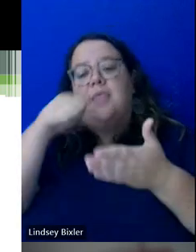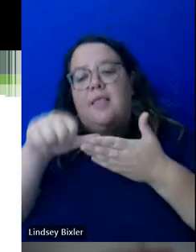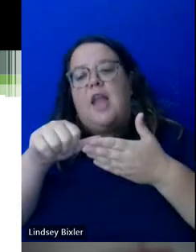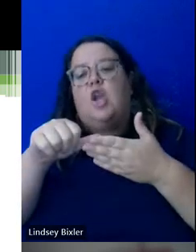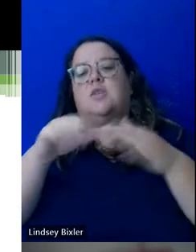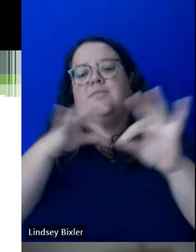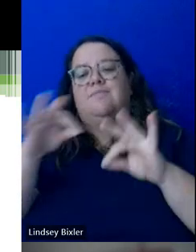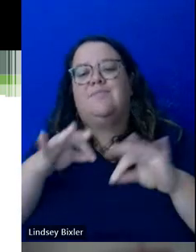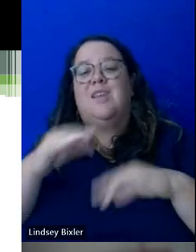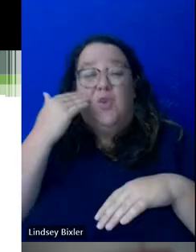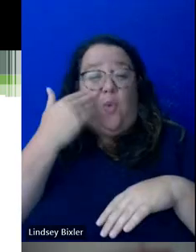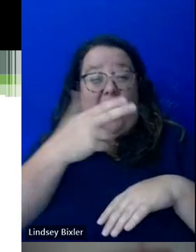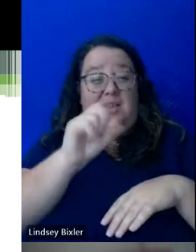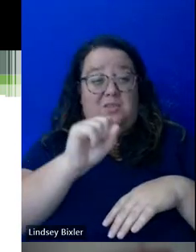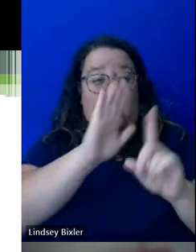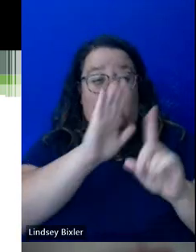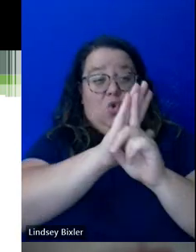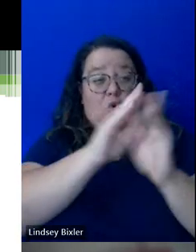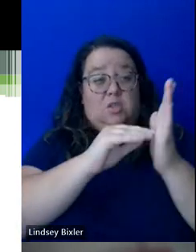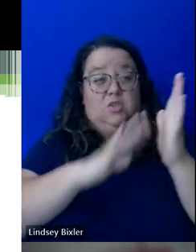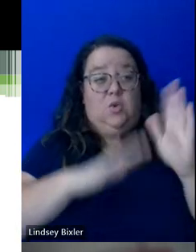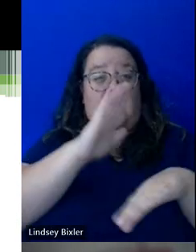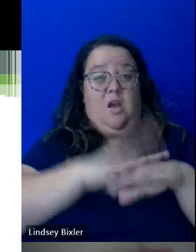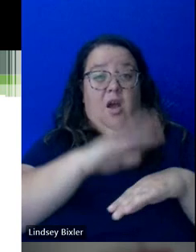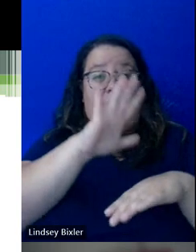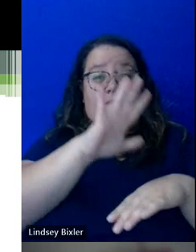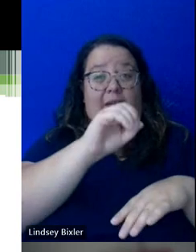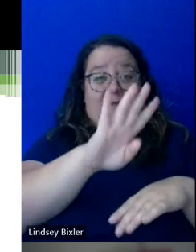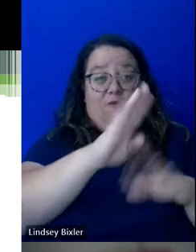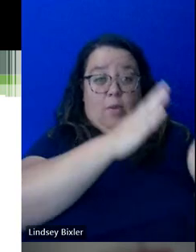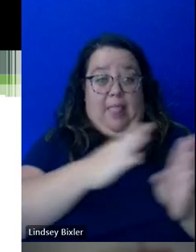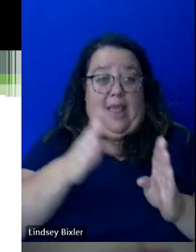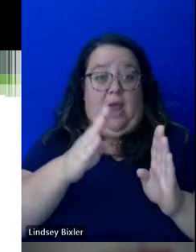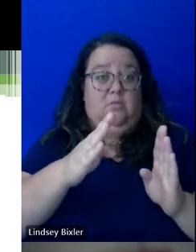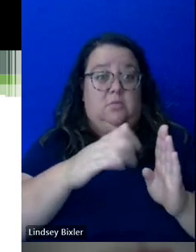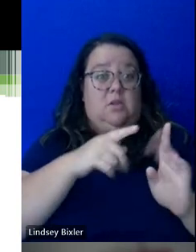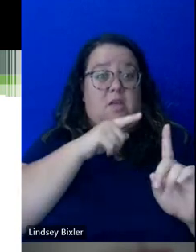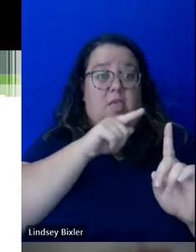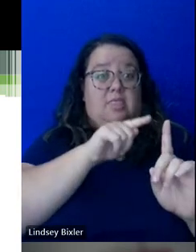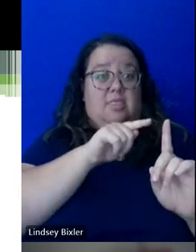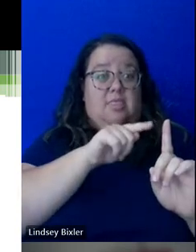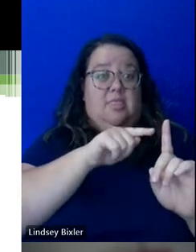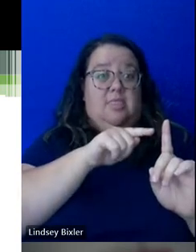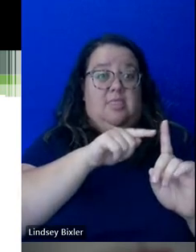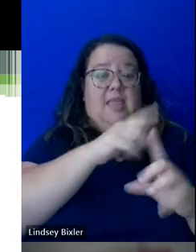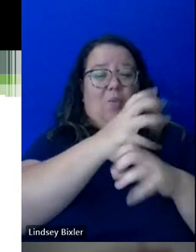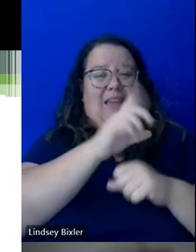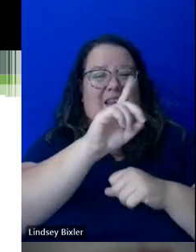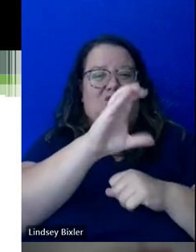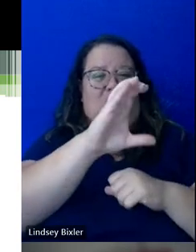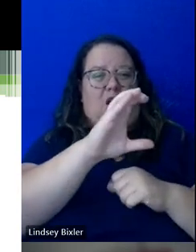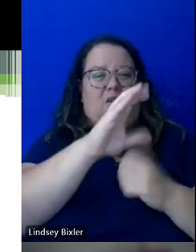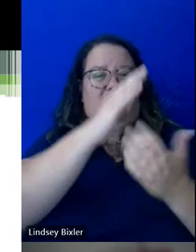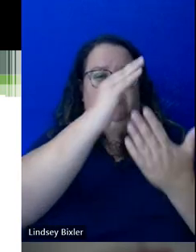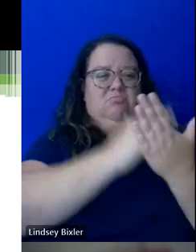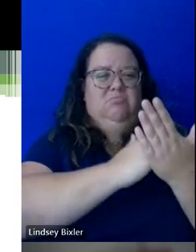say in high school, if your student was on a 504 plan, they would have received documentation probably